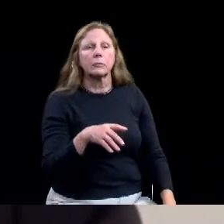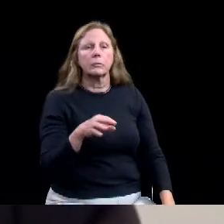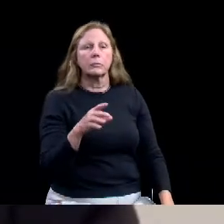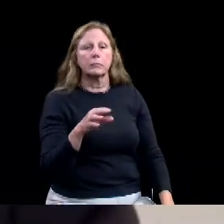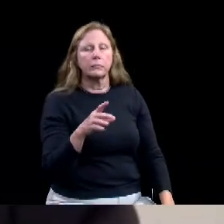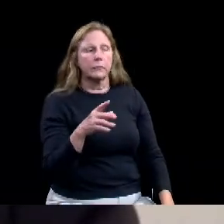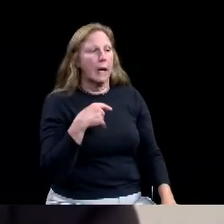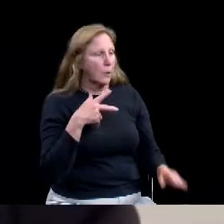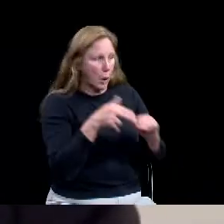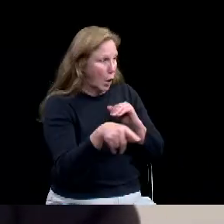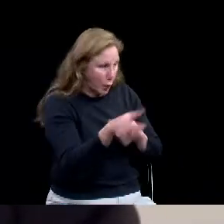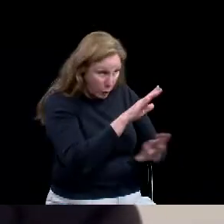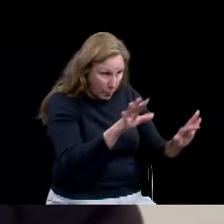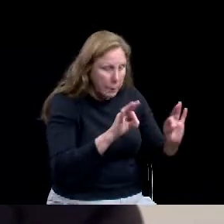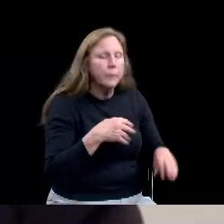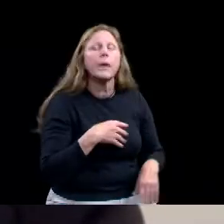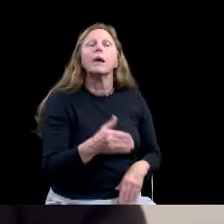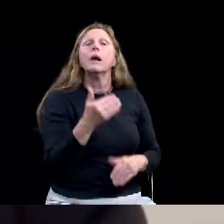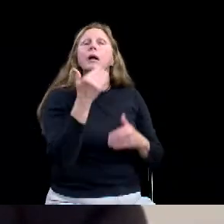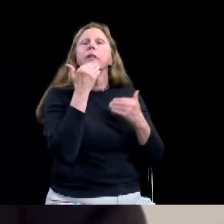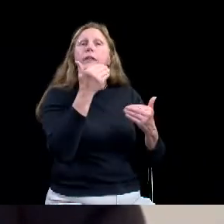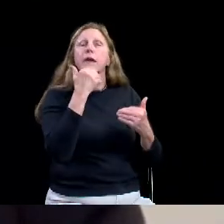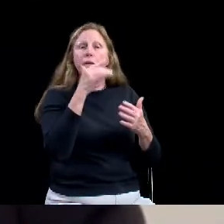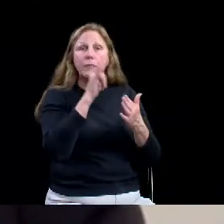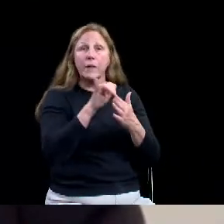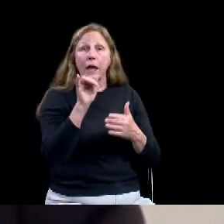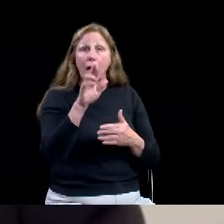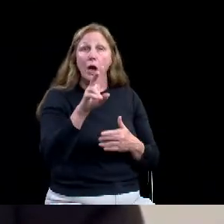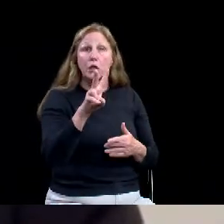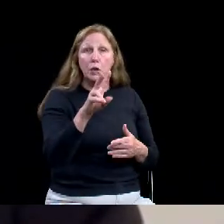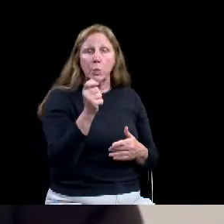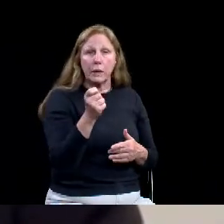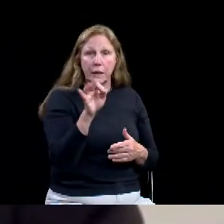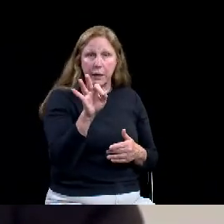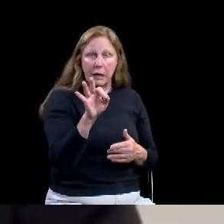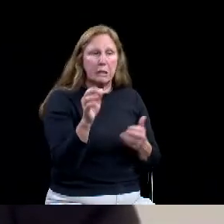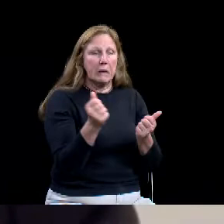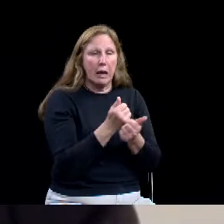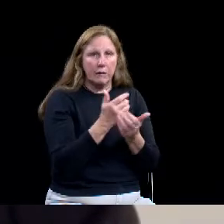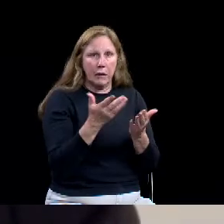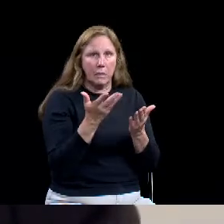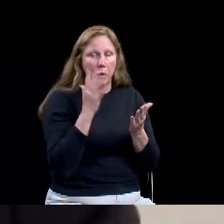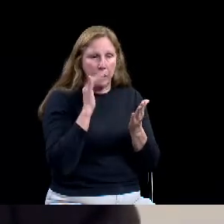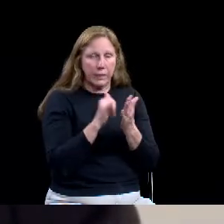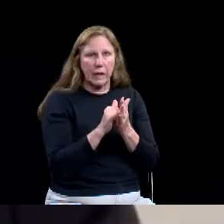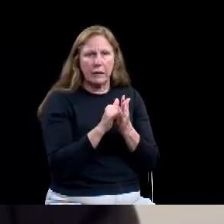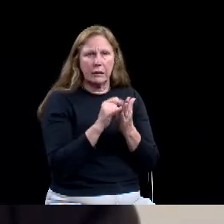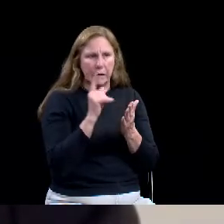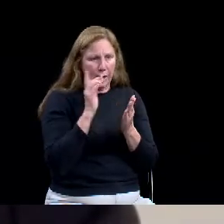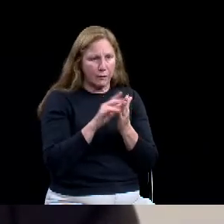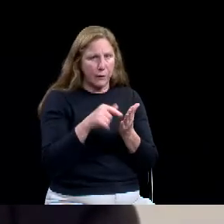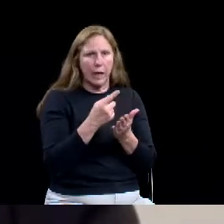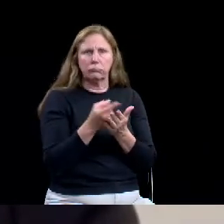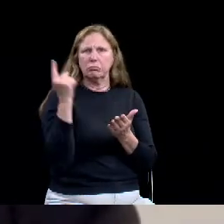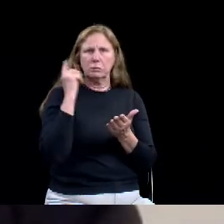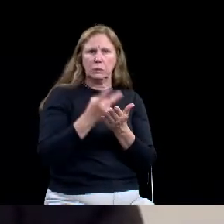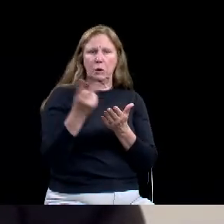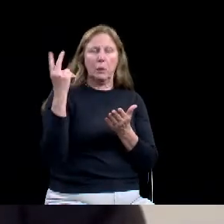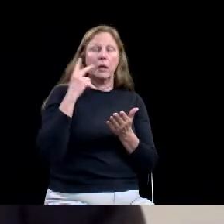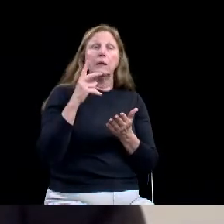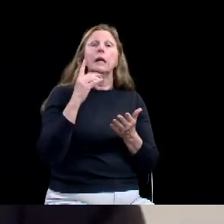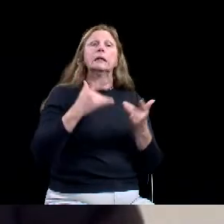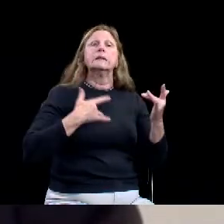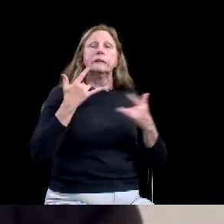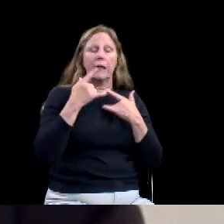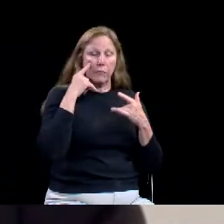of weeks back. It's exciting to see Waco being opened back up. And I, but I do appreciate staff being very